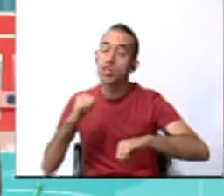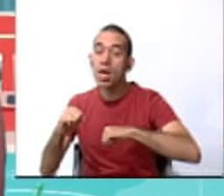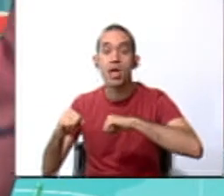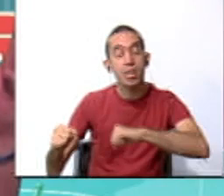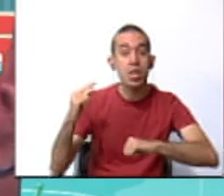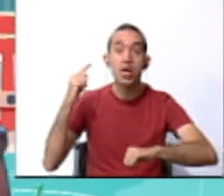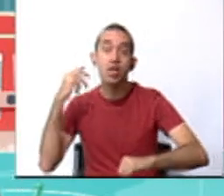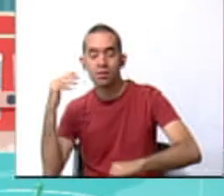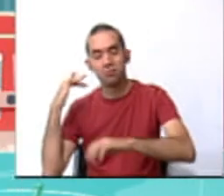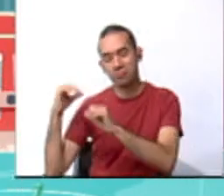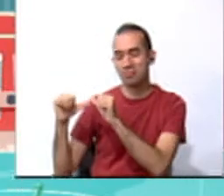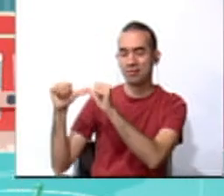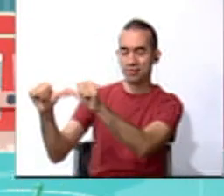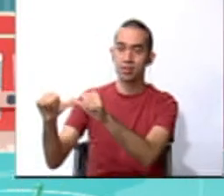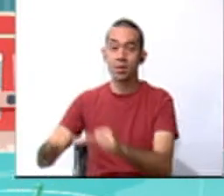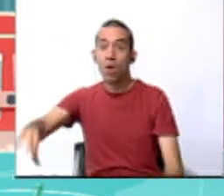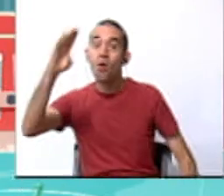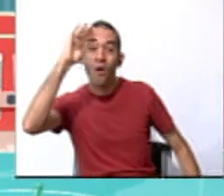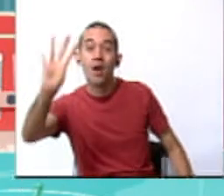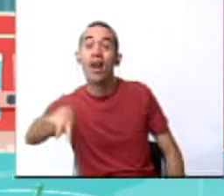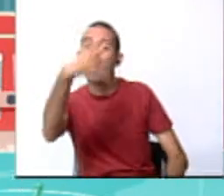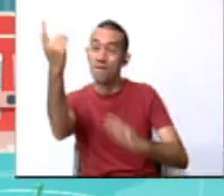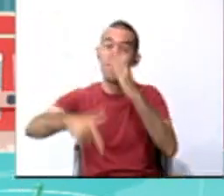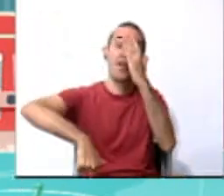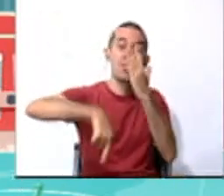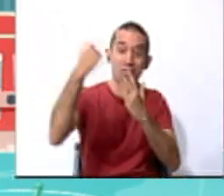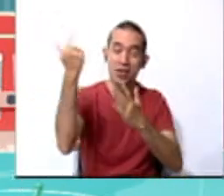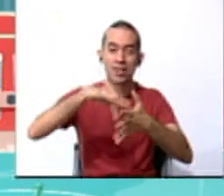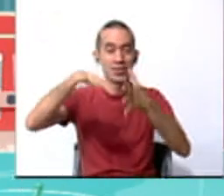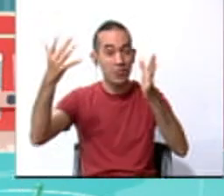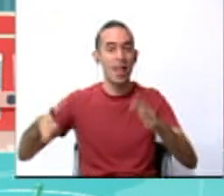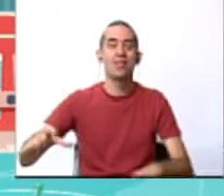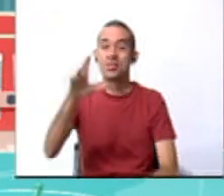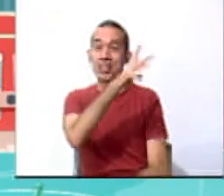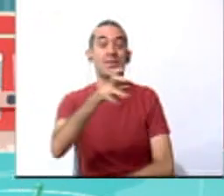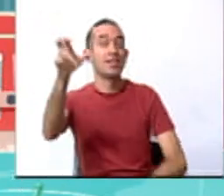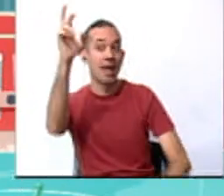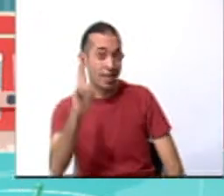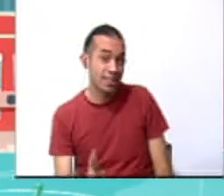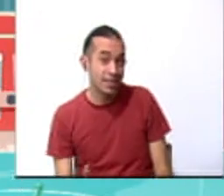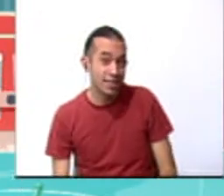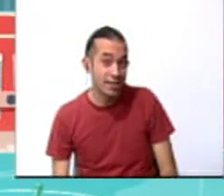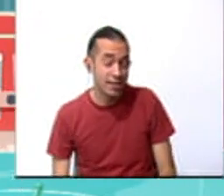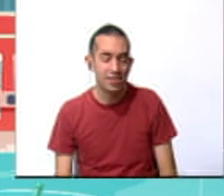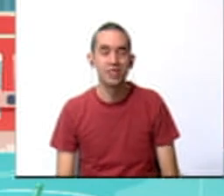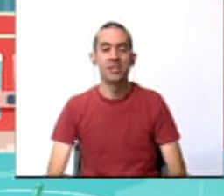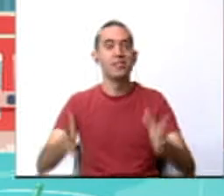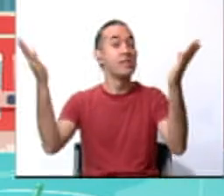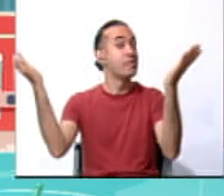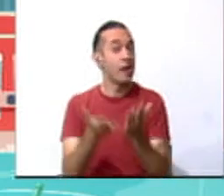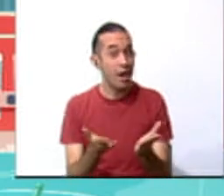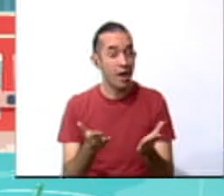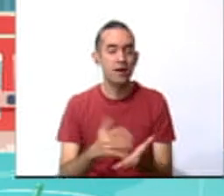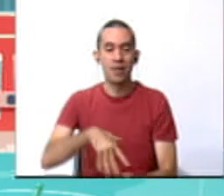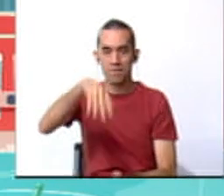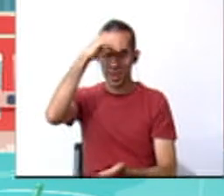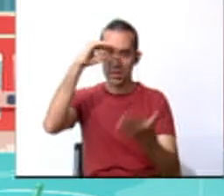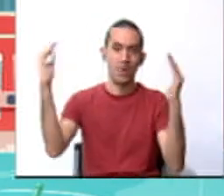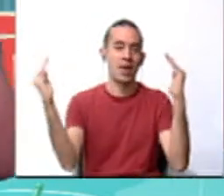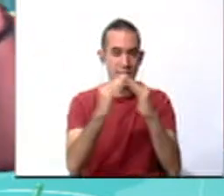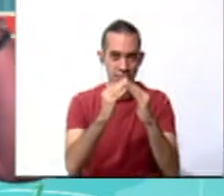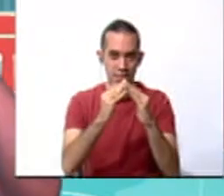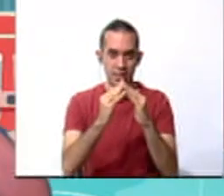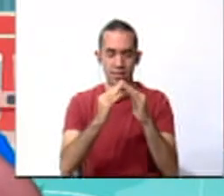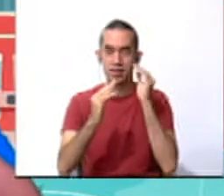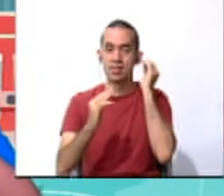Hello fourth grade students from all over Costa Rica. Welcome to learning at home.